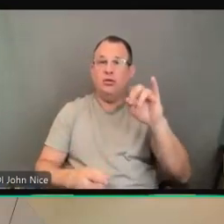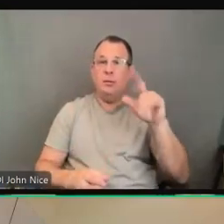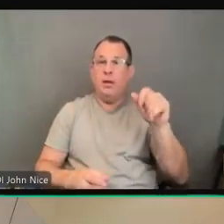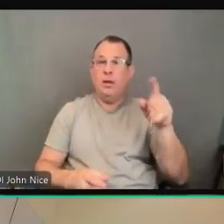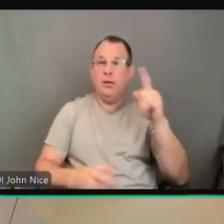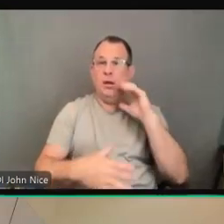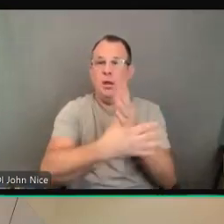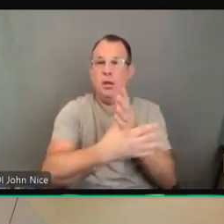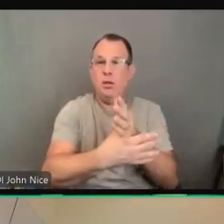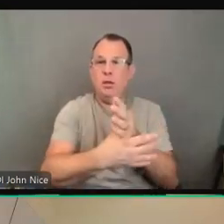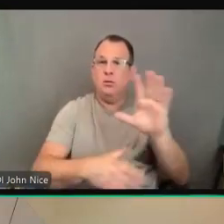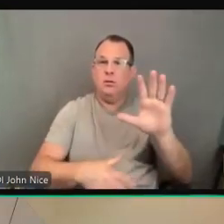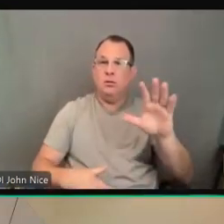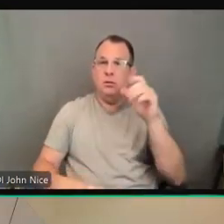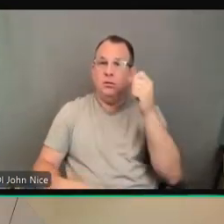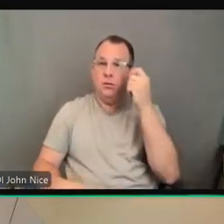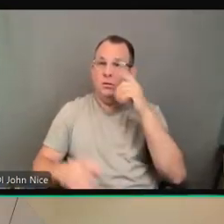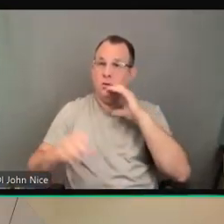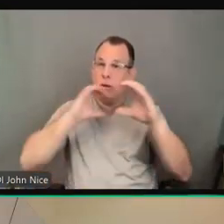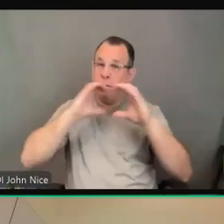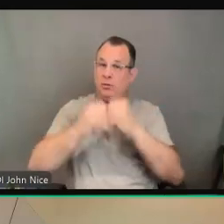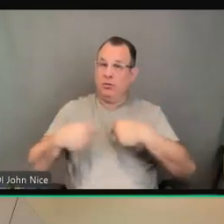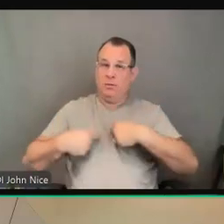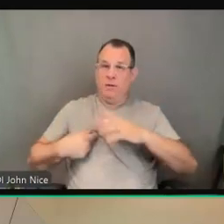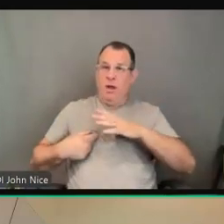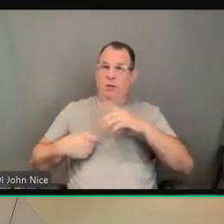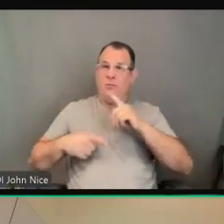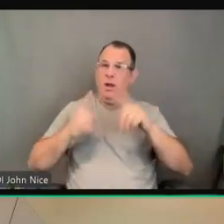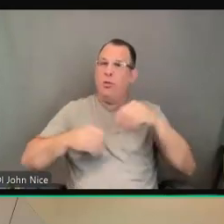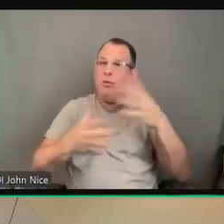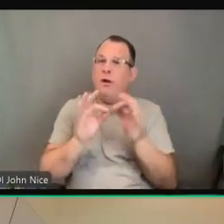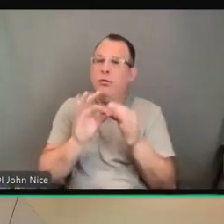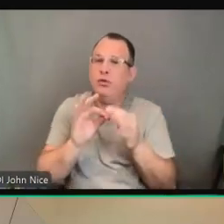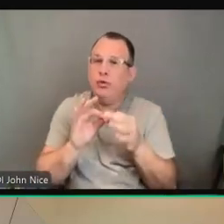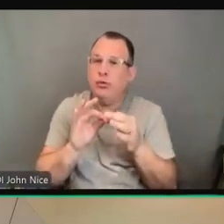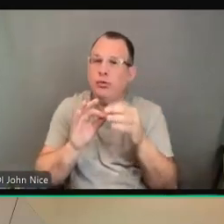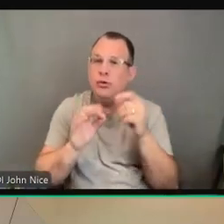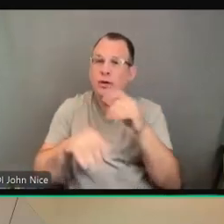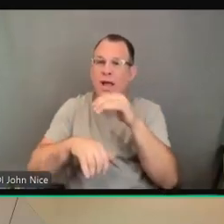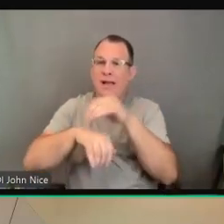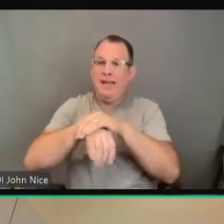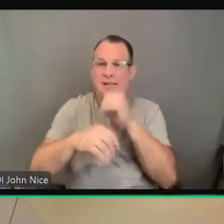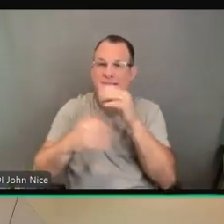fine communicating with me. They just don't want to provide an interpreter. And English is not easy for me to understand.